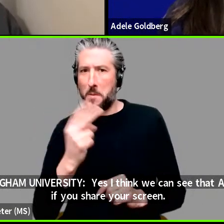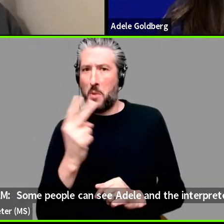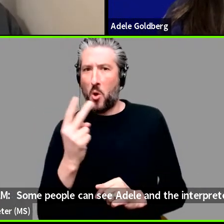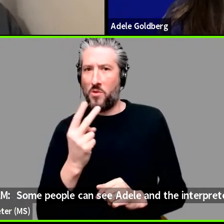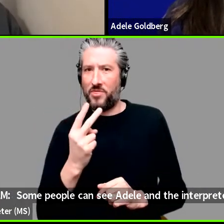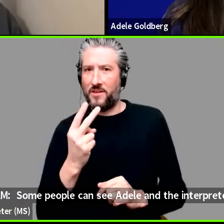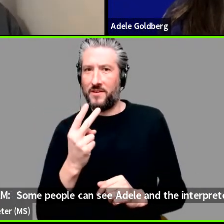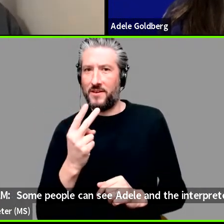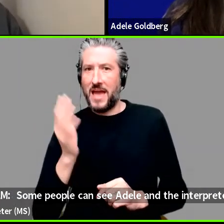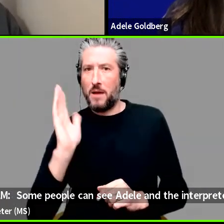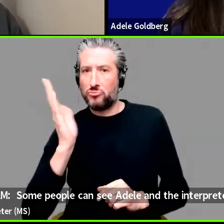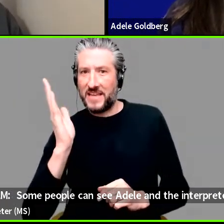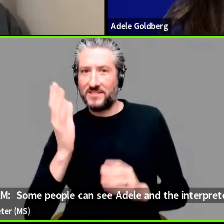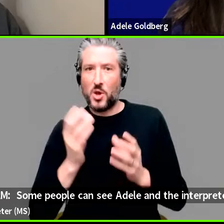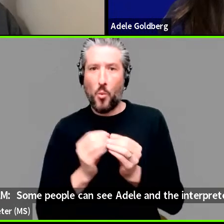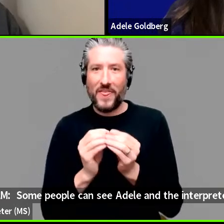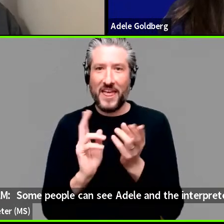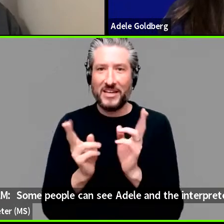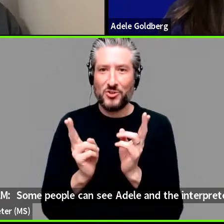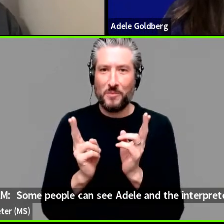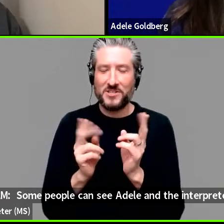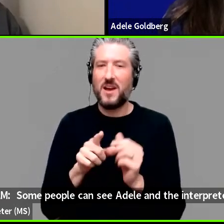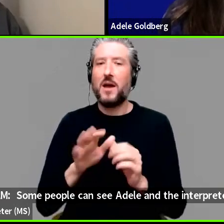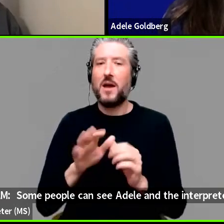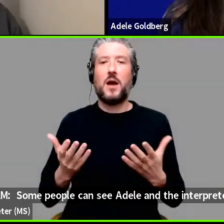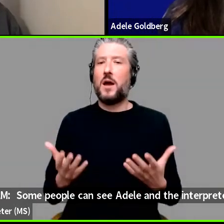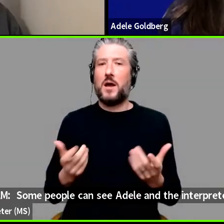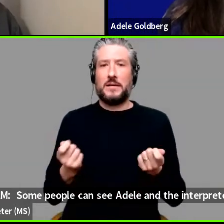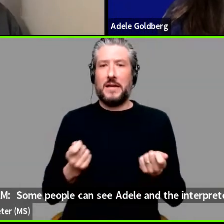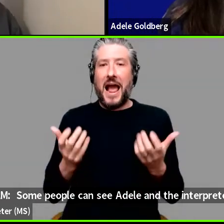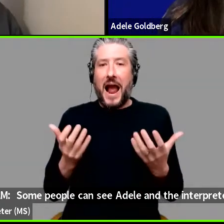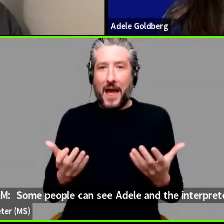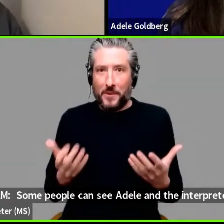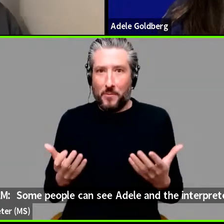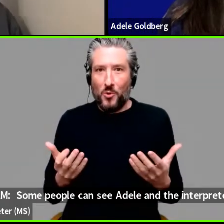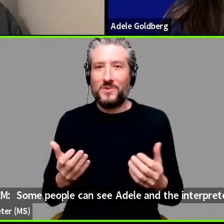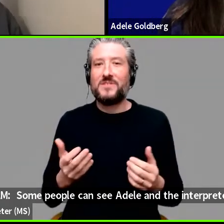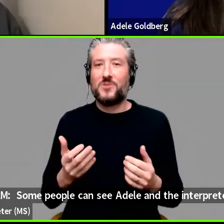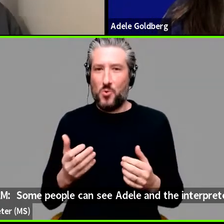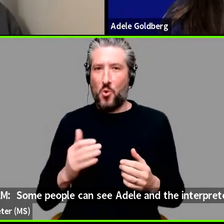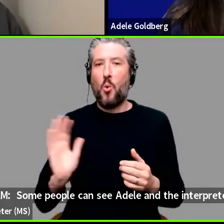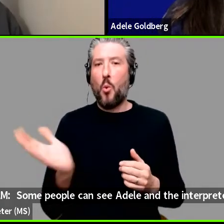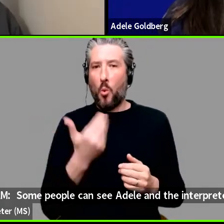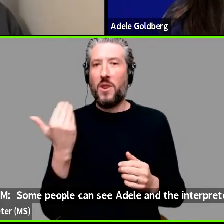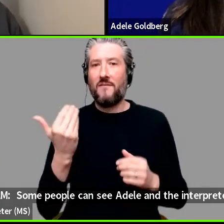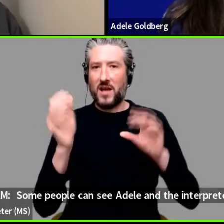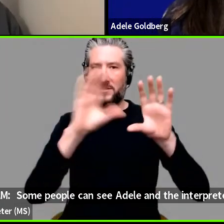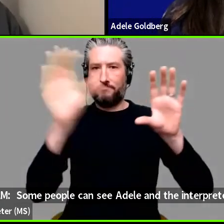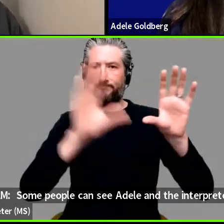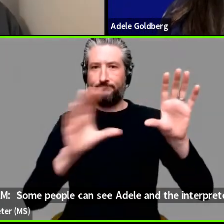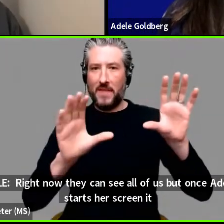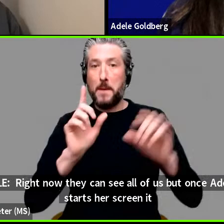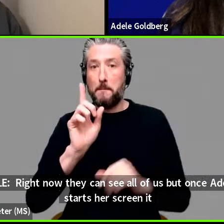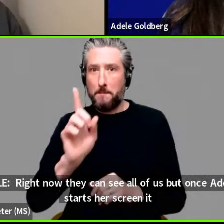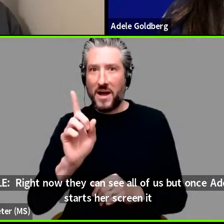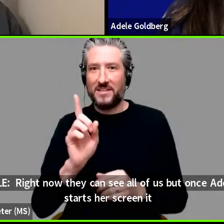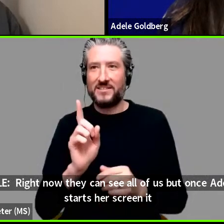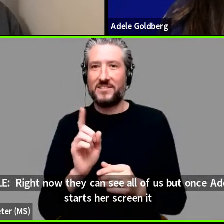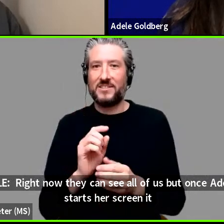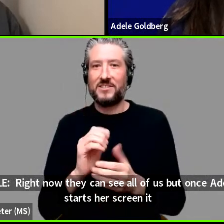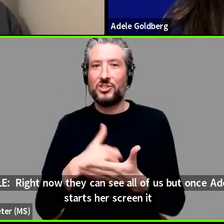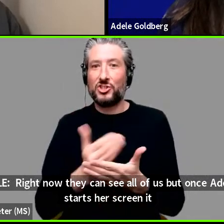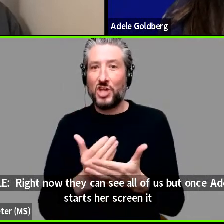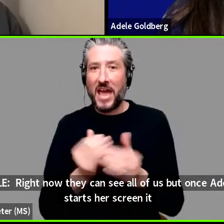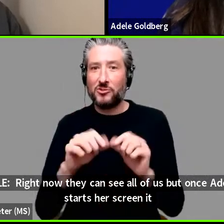Well, right now they can see all of us, but, but once Adele starts your screen, it will just be the interpreter, I believe. Okay. Watch